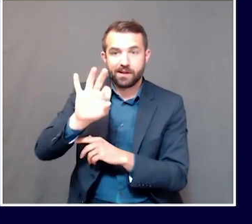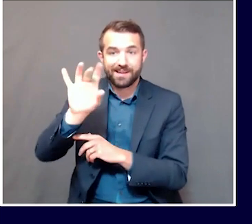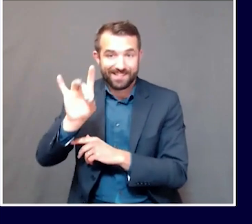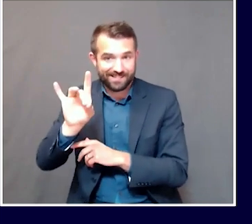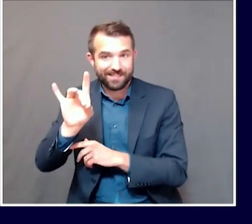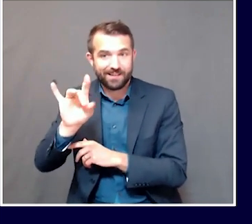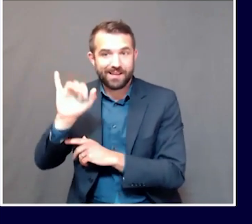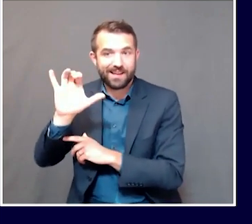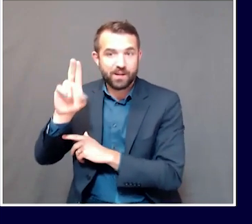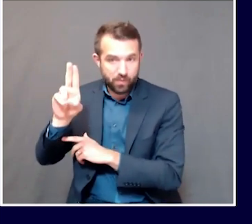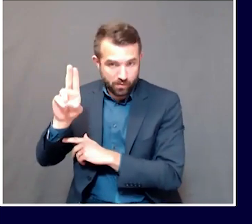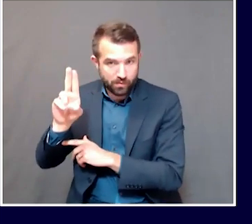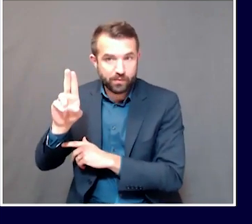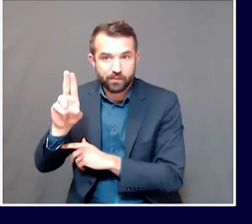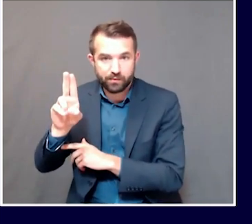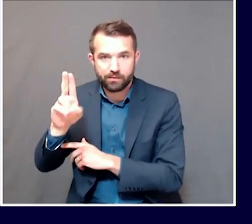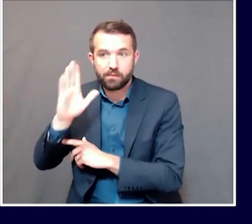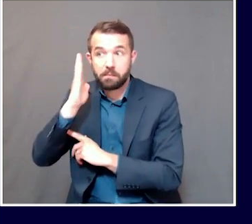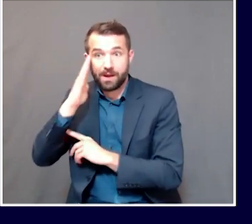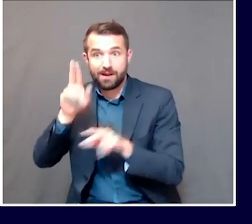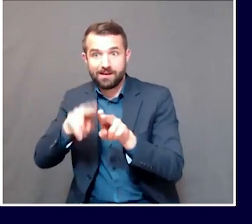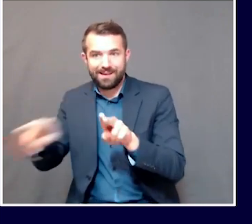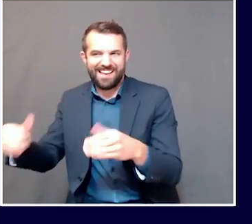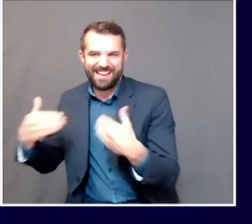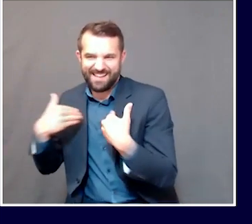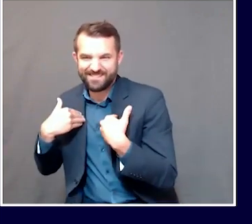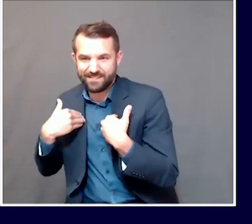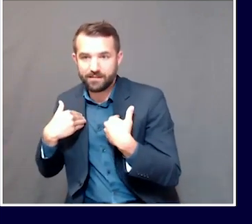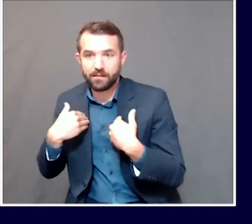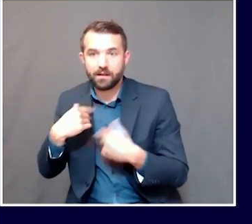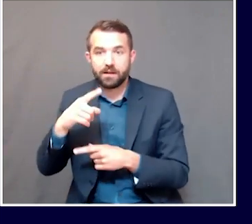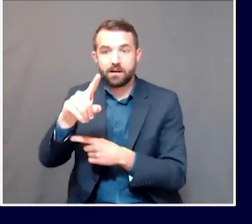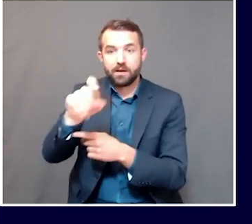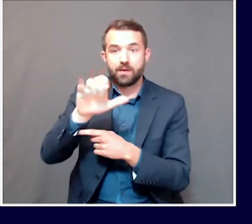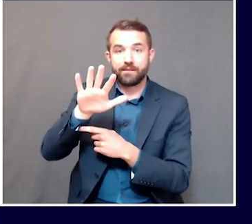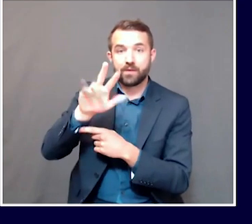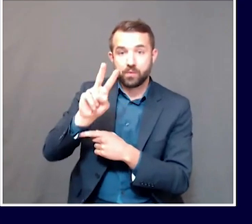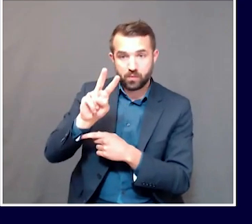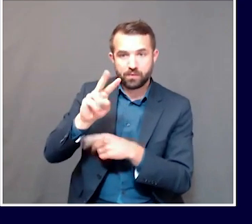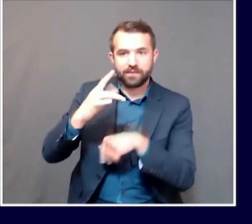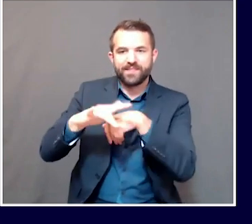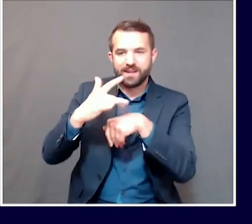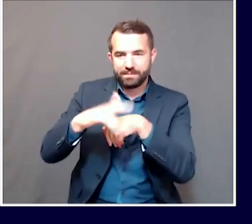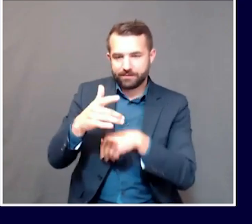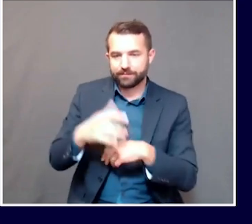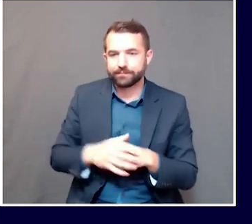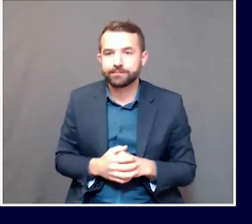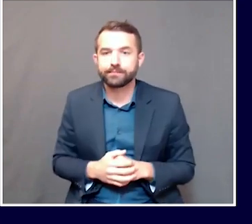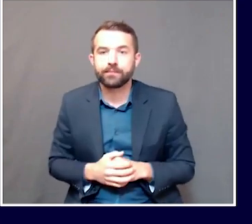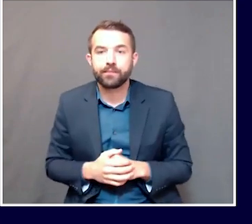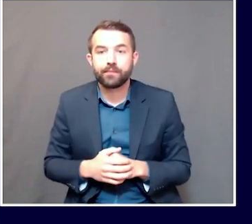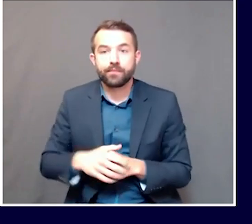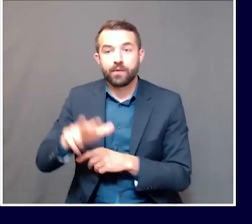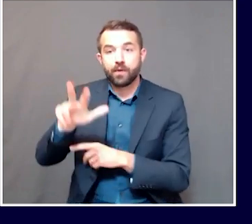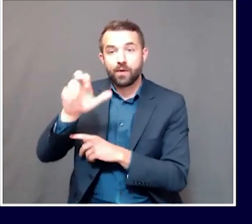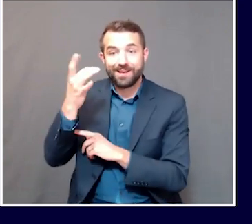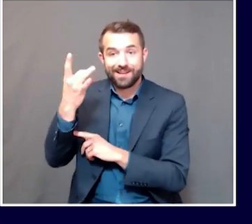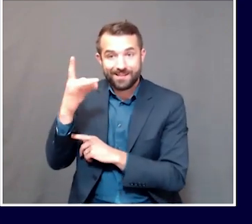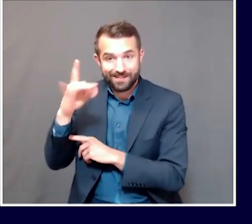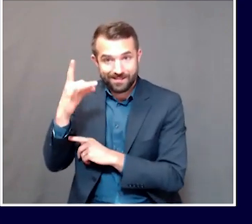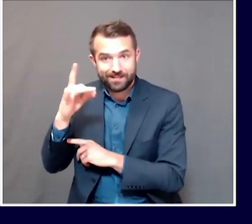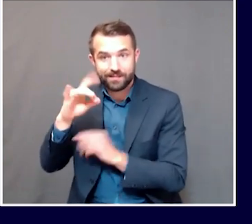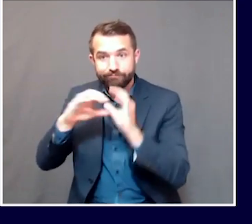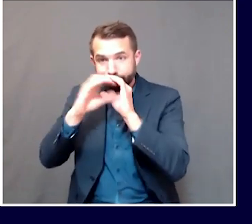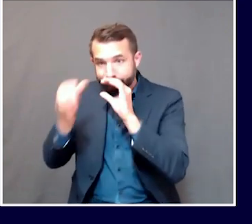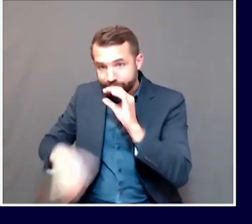care unit beds across the state, 152 of which are available. There are 318 ventilators, of